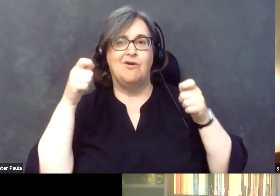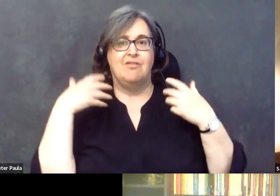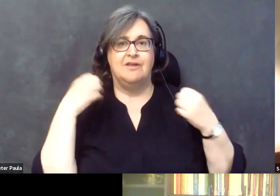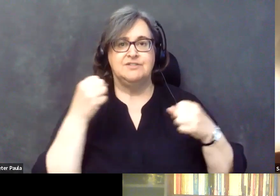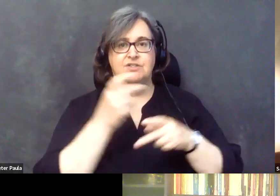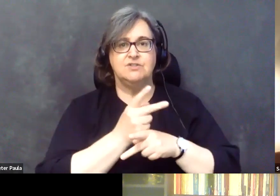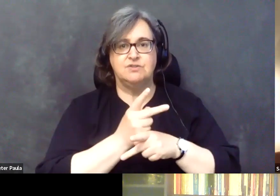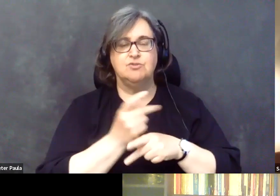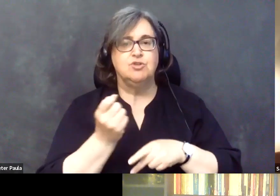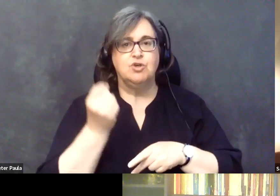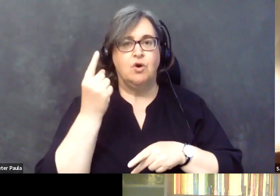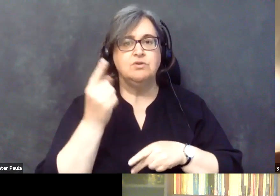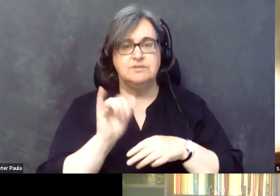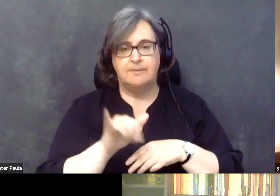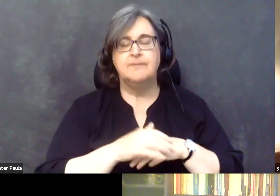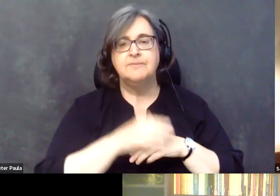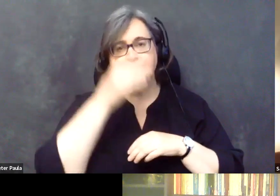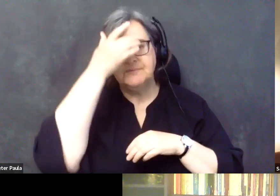understandably so.